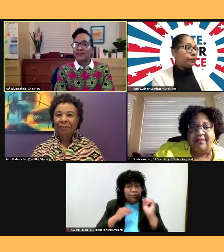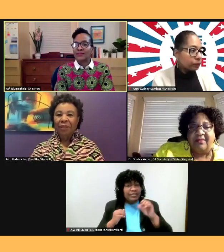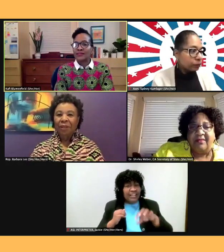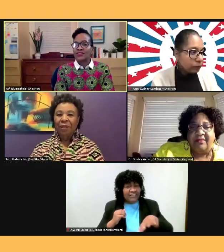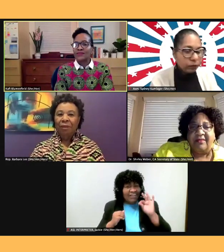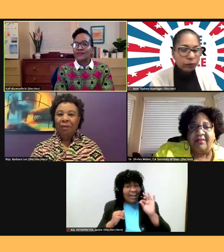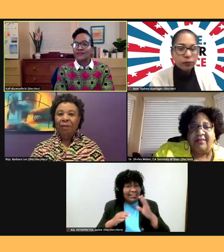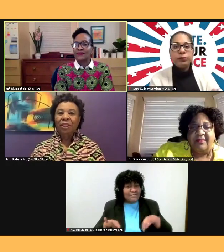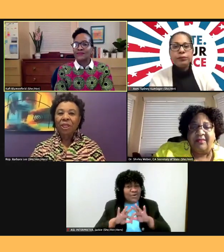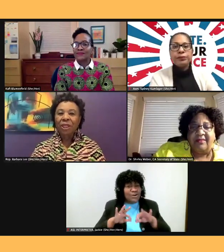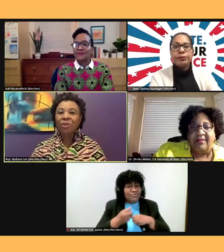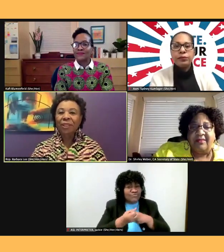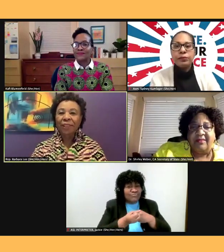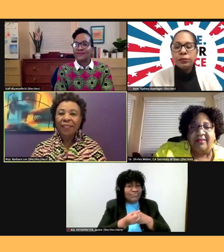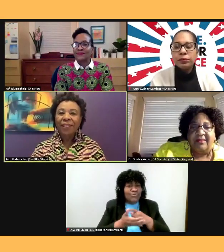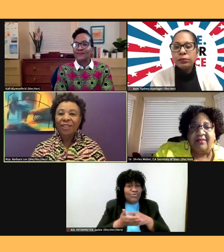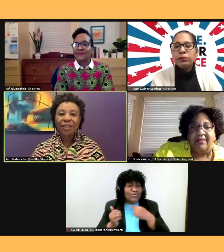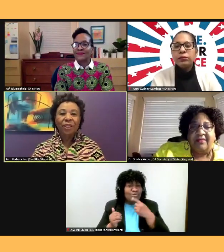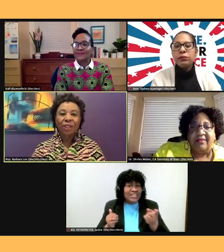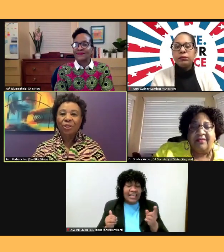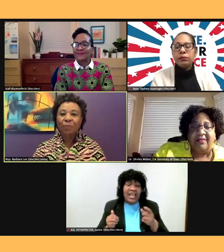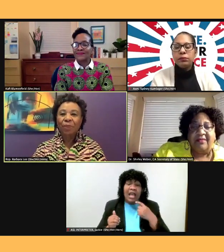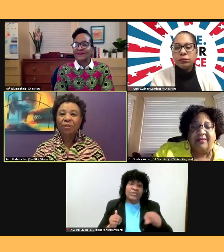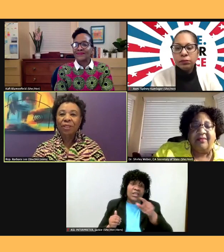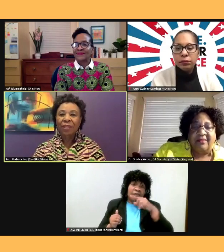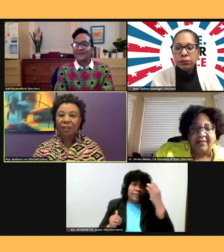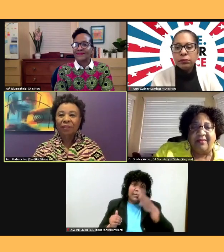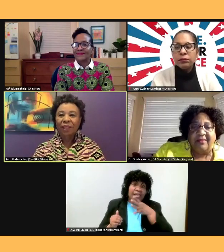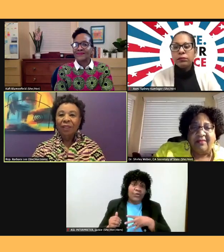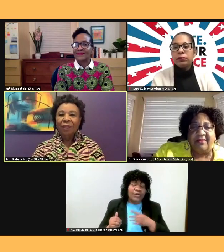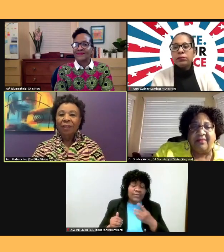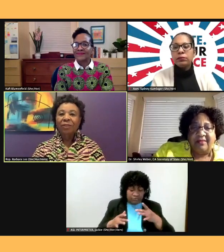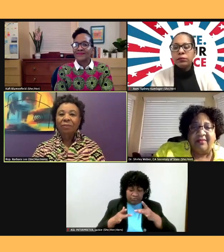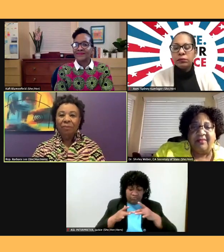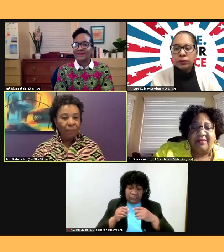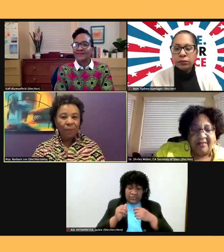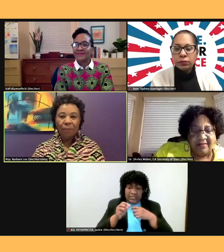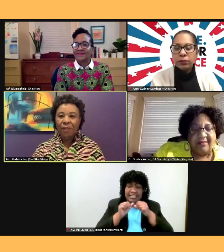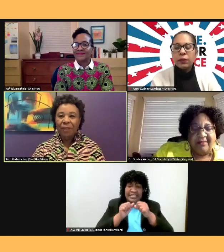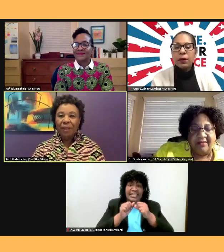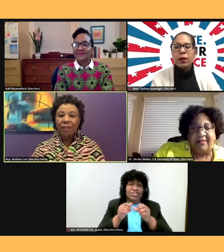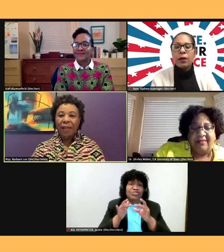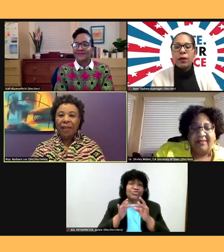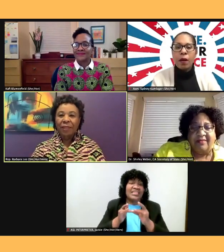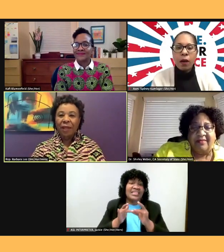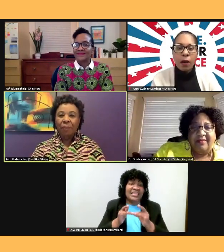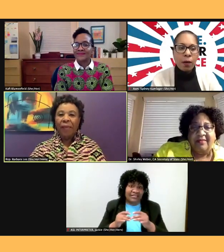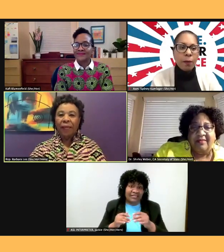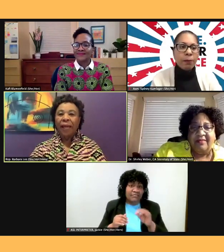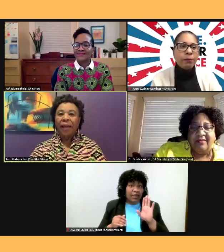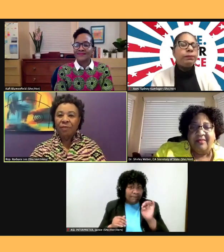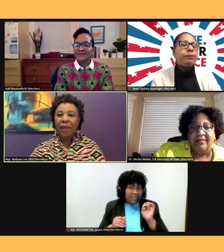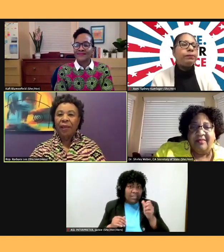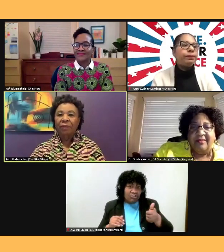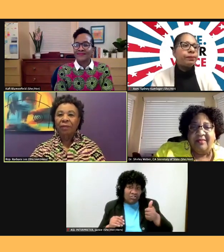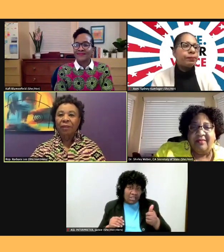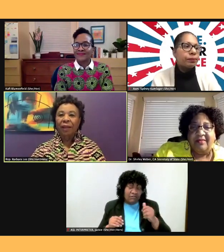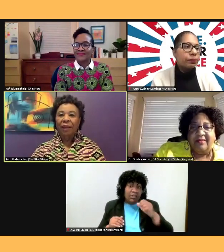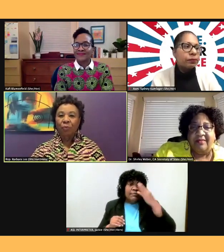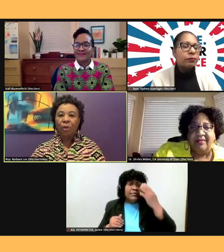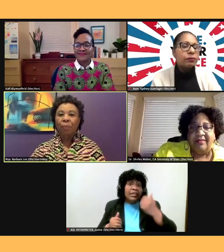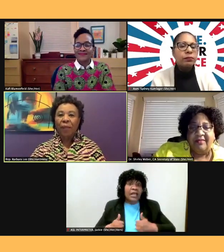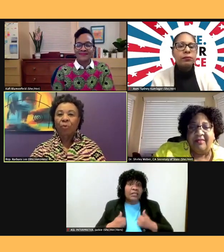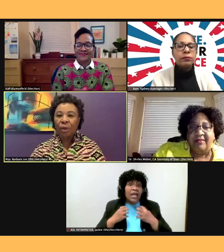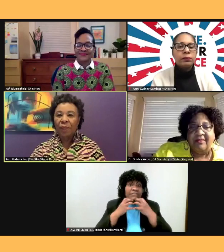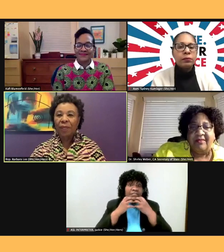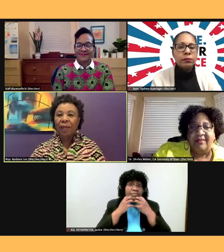Continue to lead, continue to be yourselves. Remember that, uh, black lives matter. Uh, we're black women